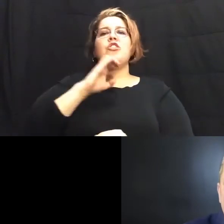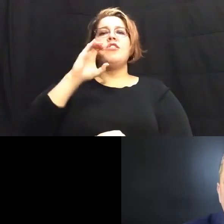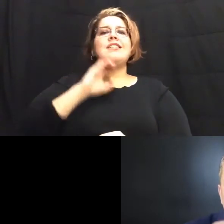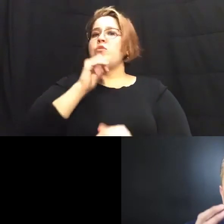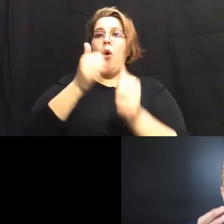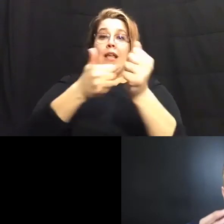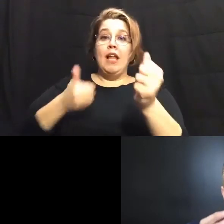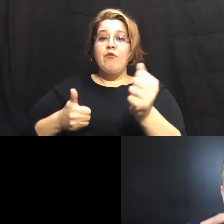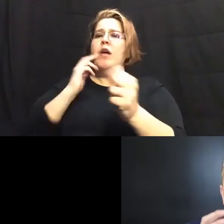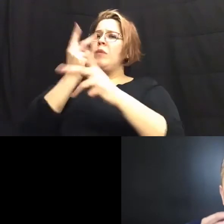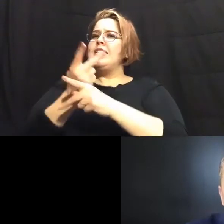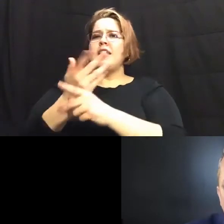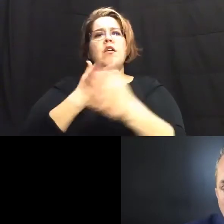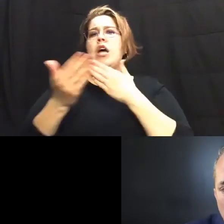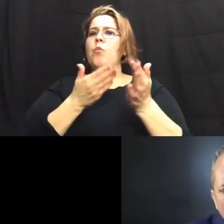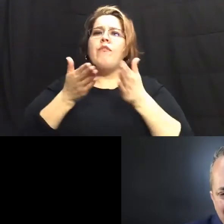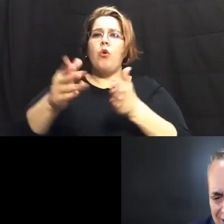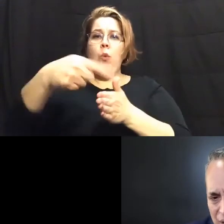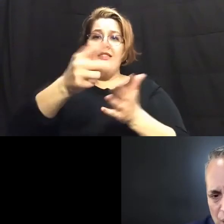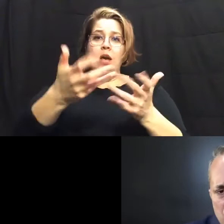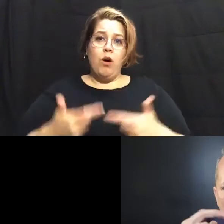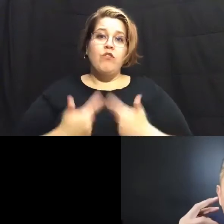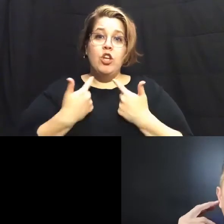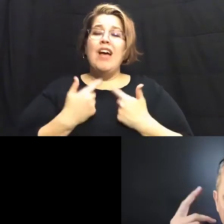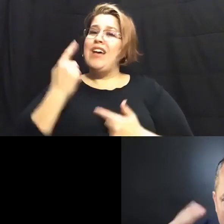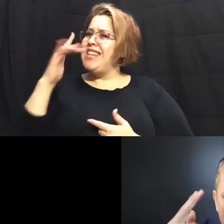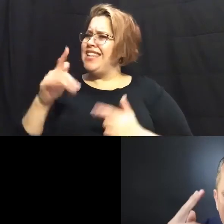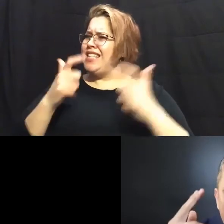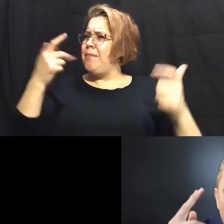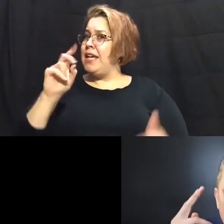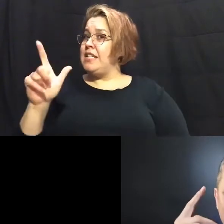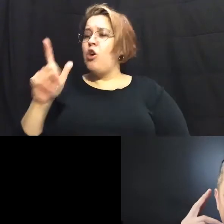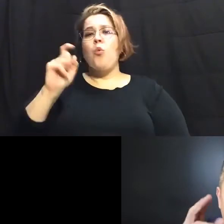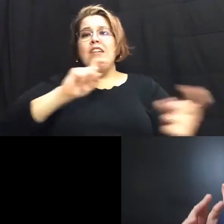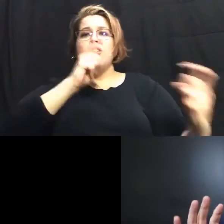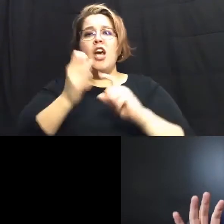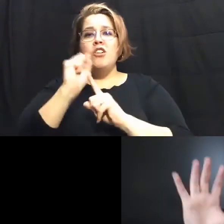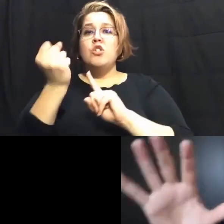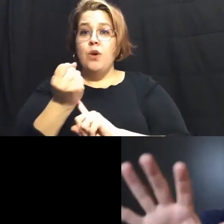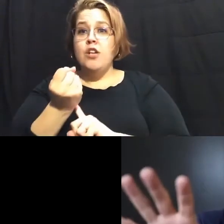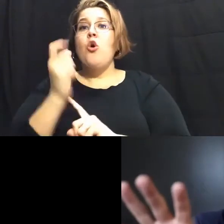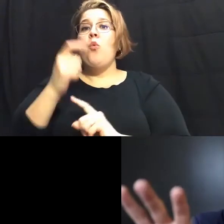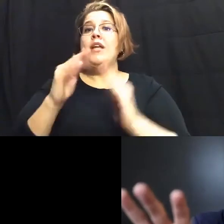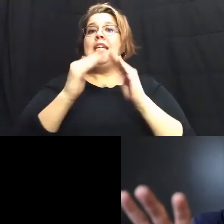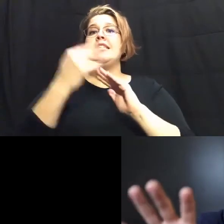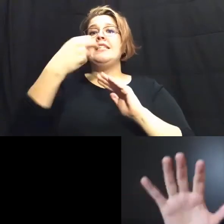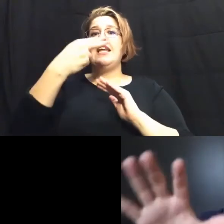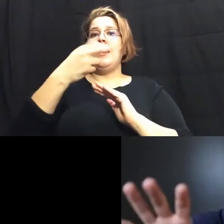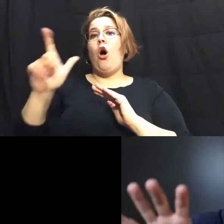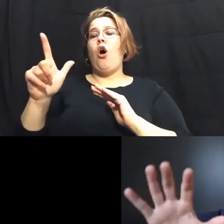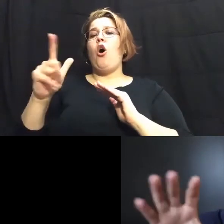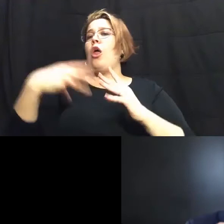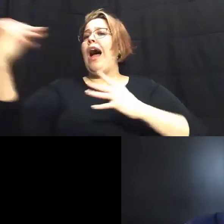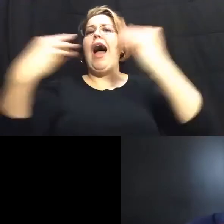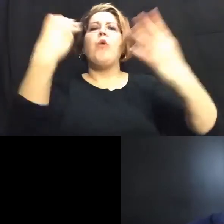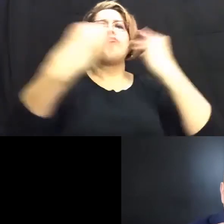them in whatever way shape form that they want their life and i think that's huge we have to flip the script we got to get city hall out into the public into the